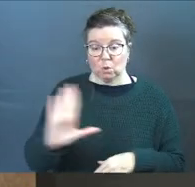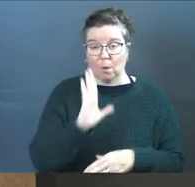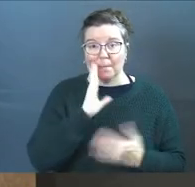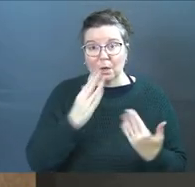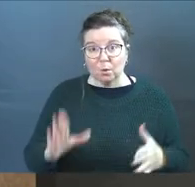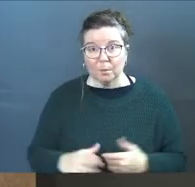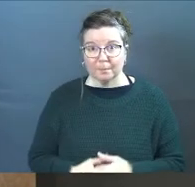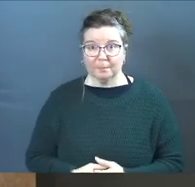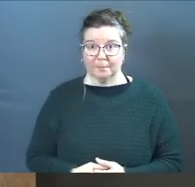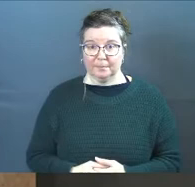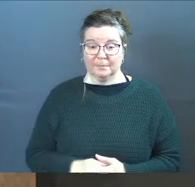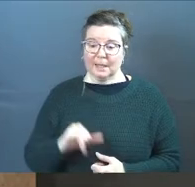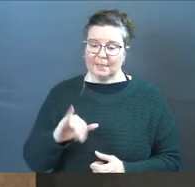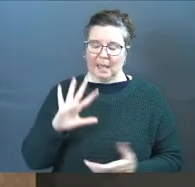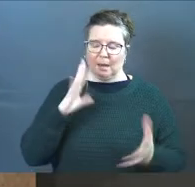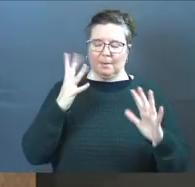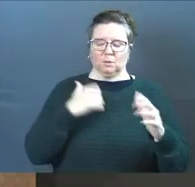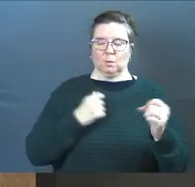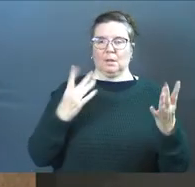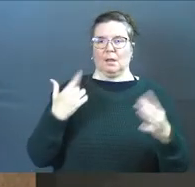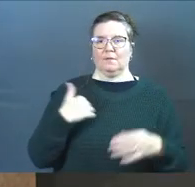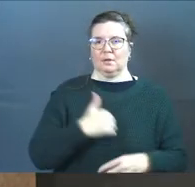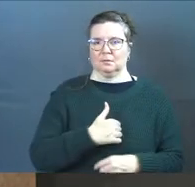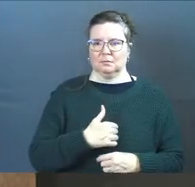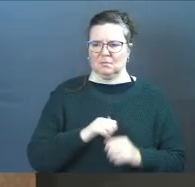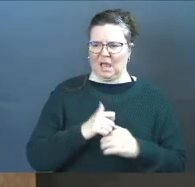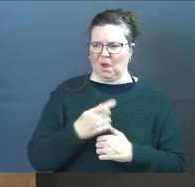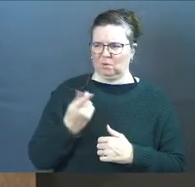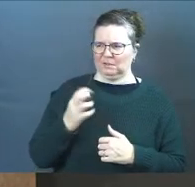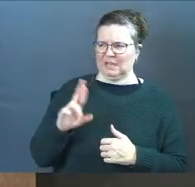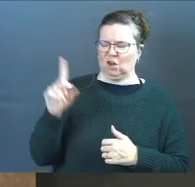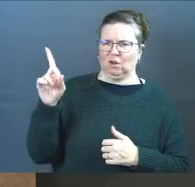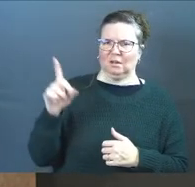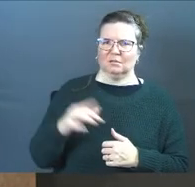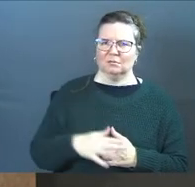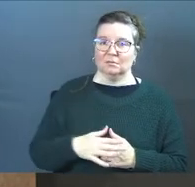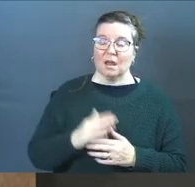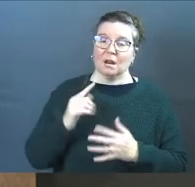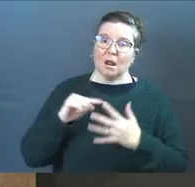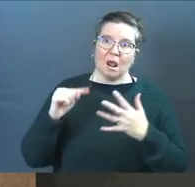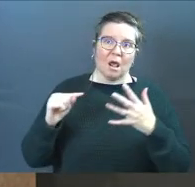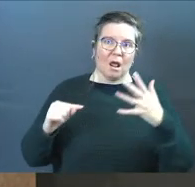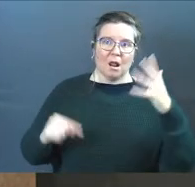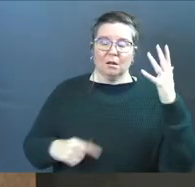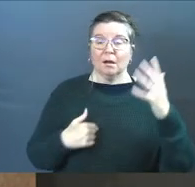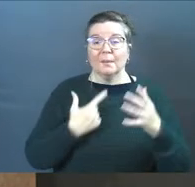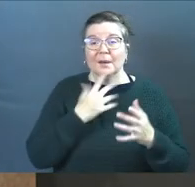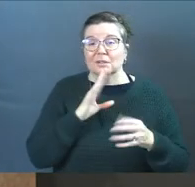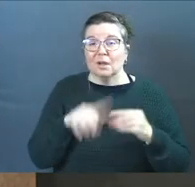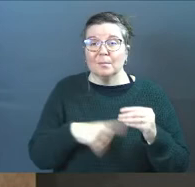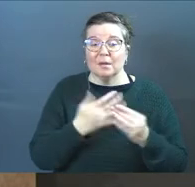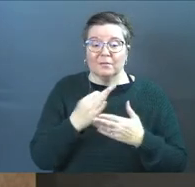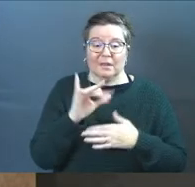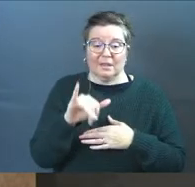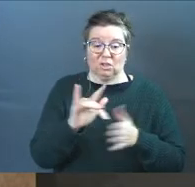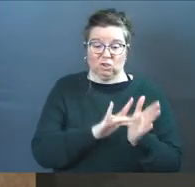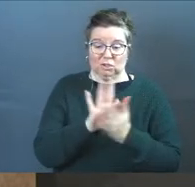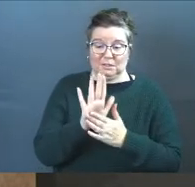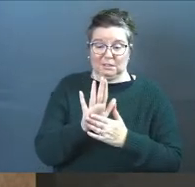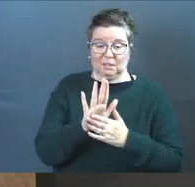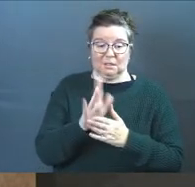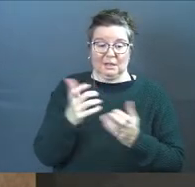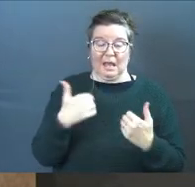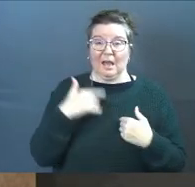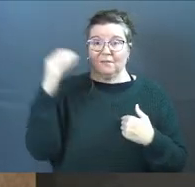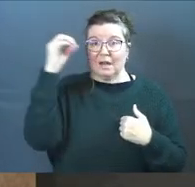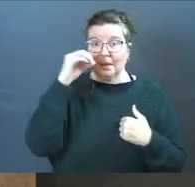bedroom that messes with a lot of us how dare he and it goes on and on I mean I could talk about the fact that Jesus would